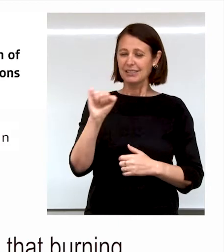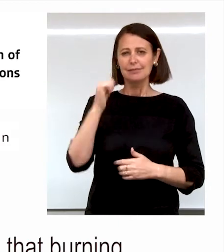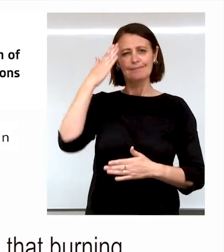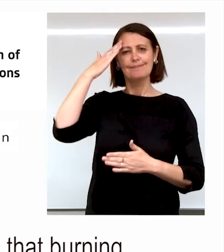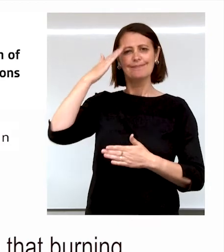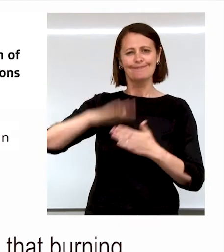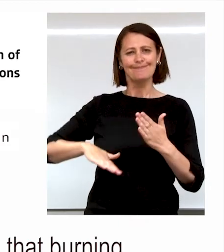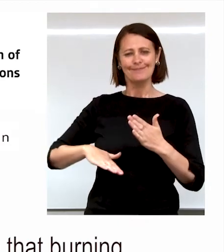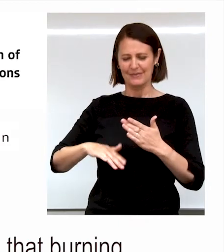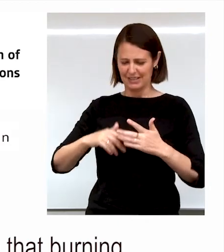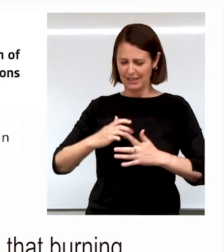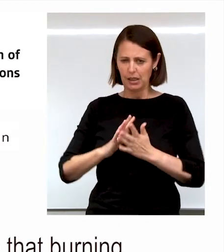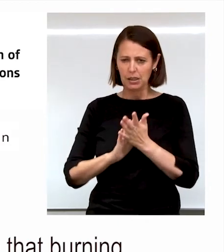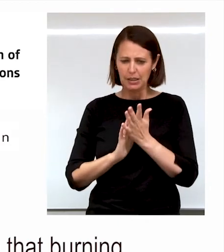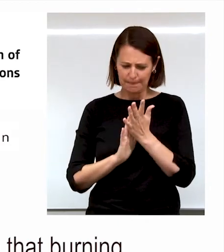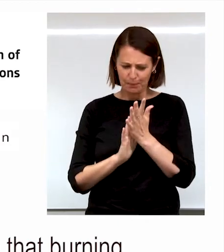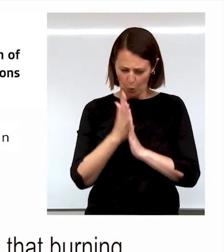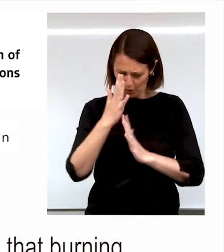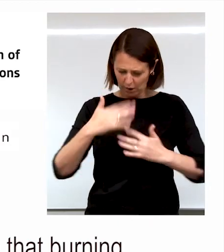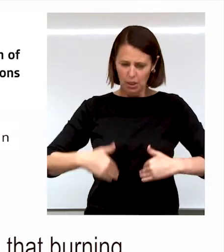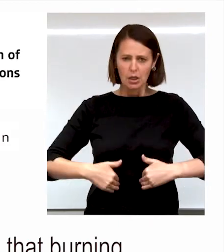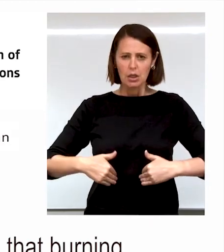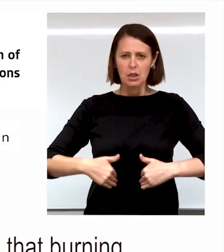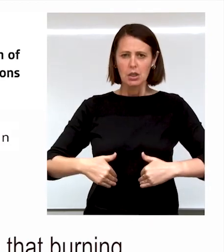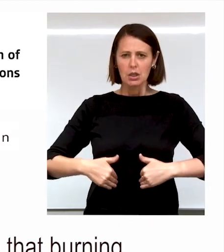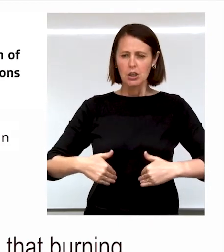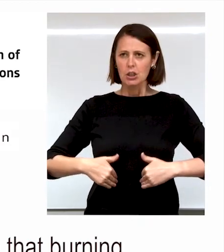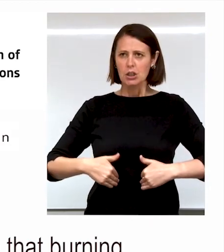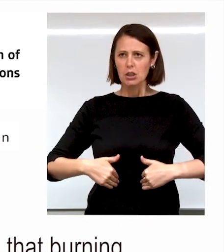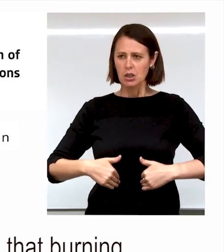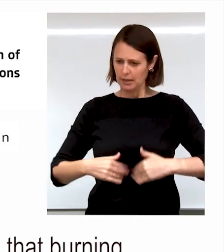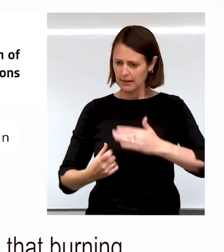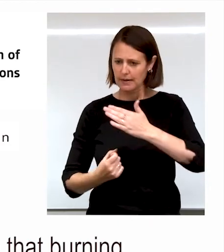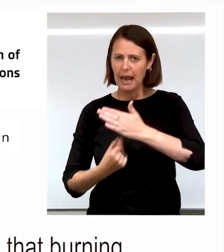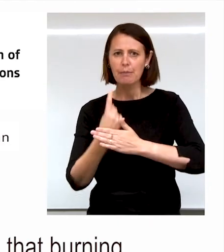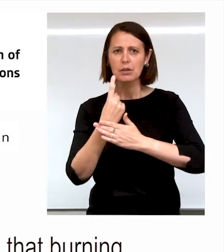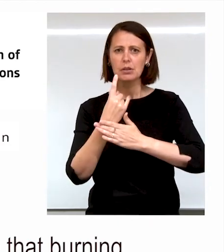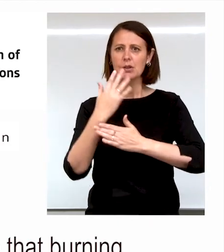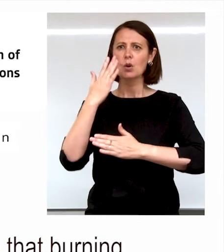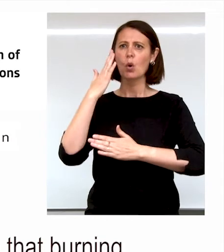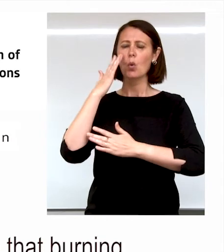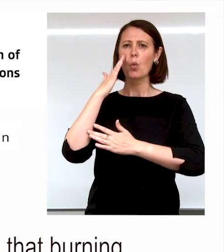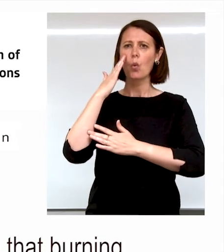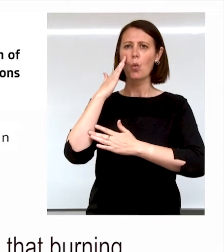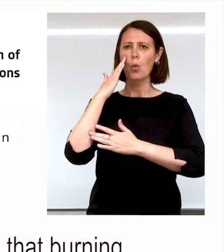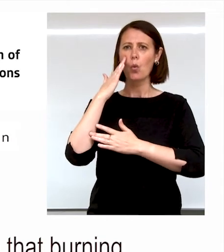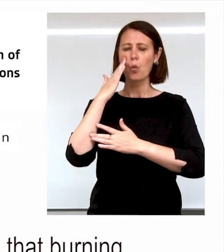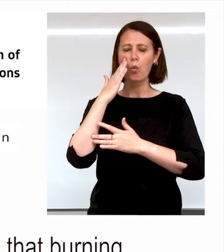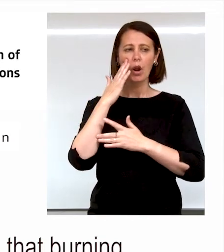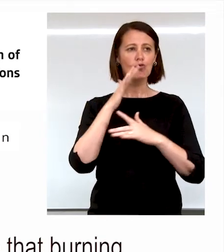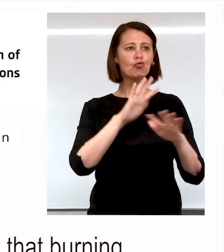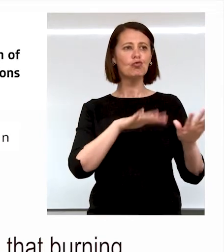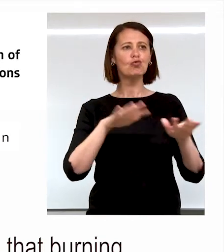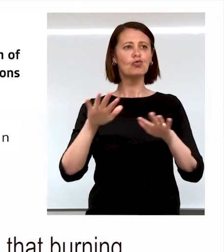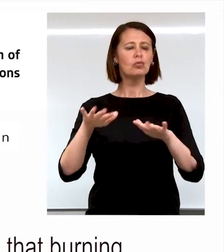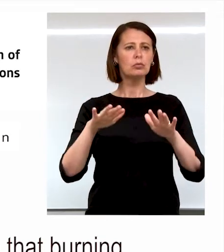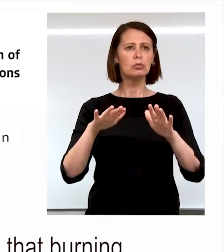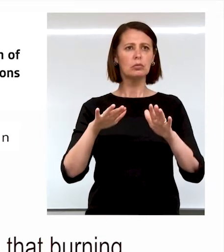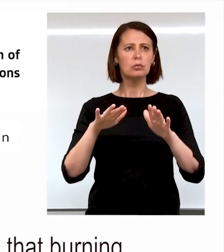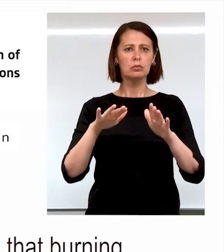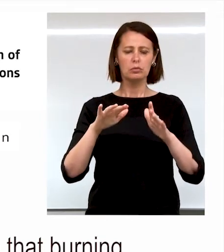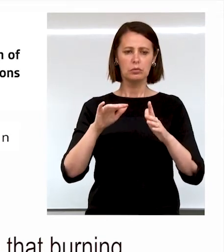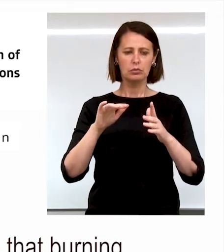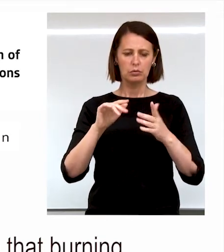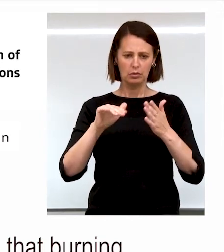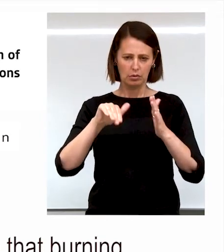that burning deep inside that comes when so casually you